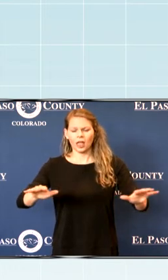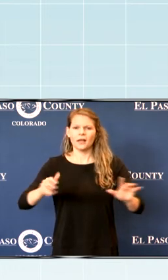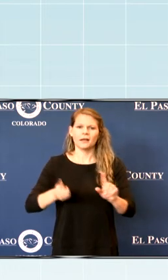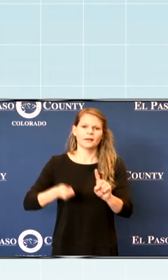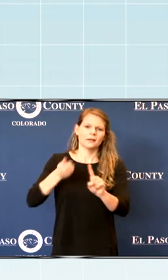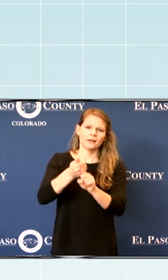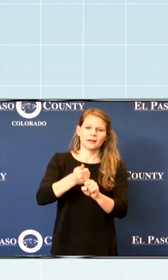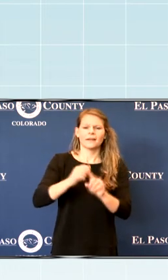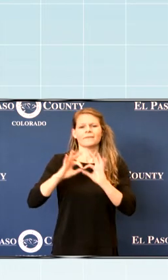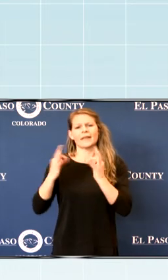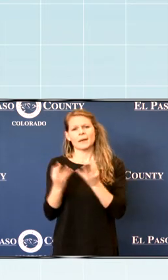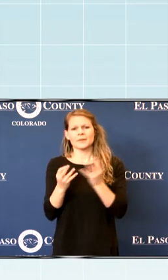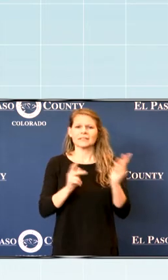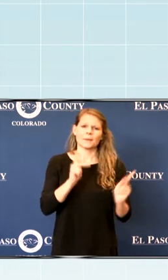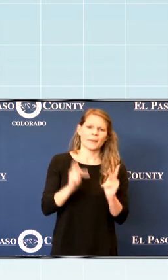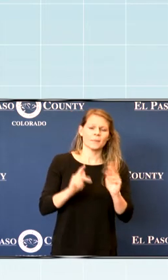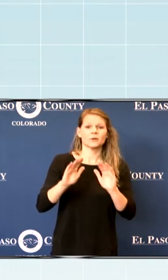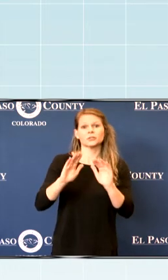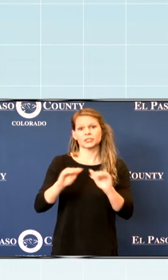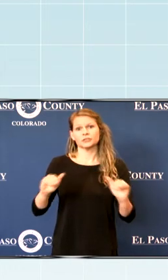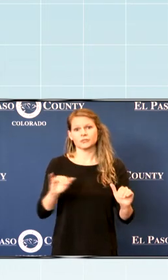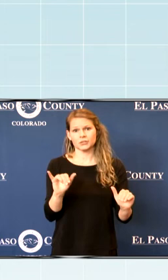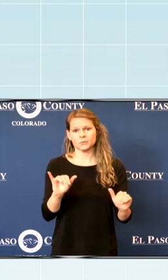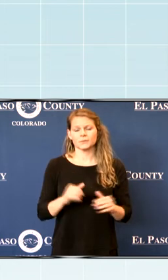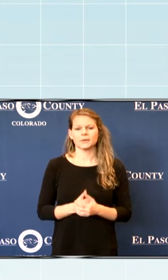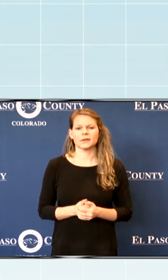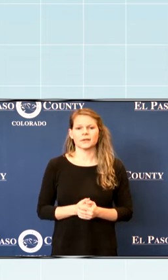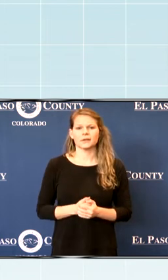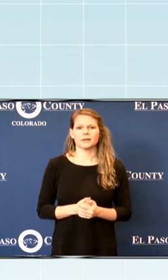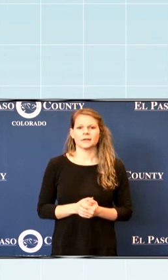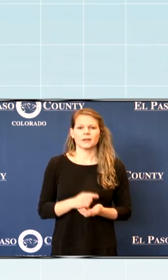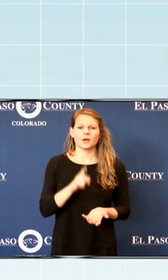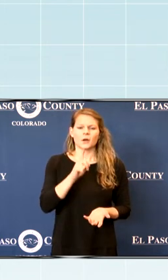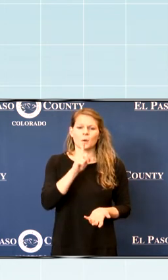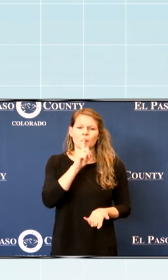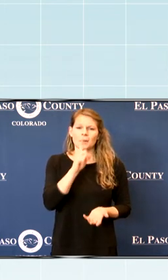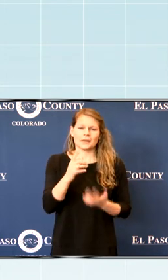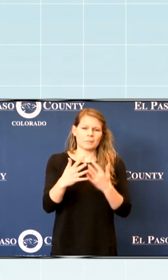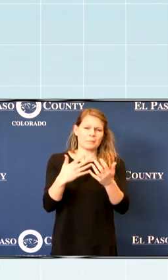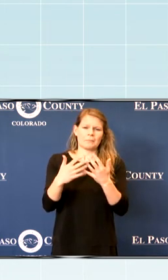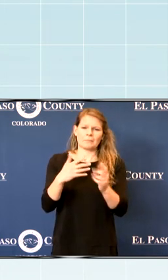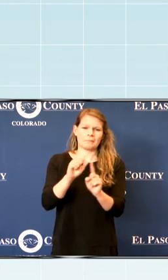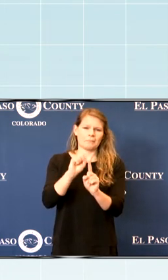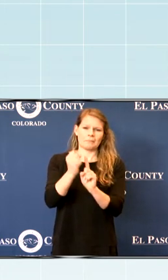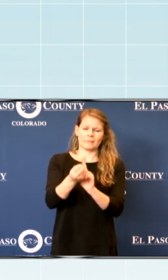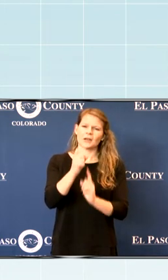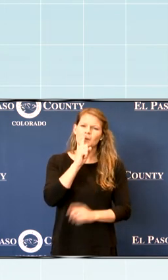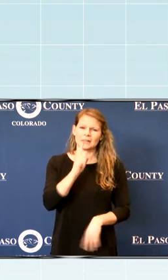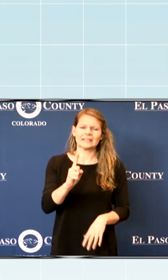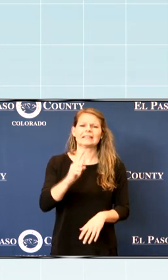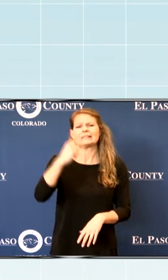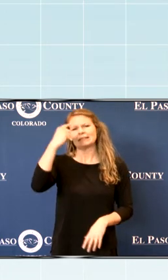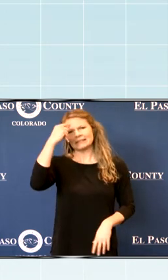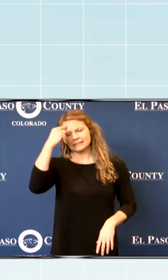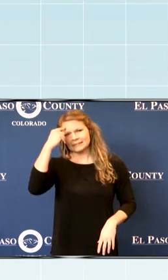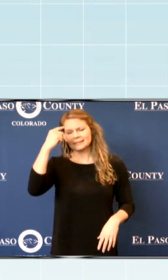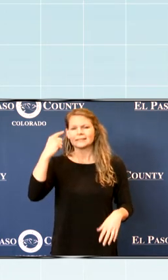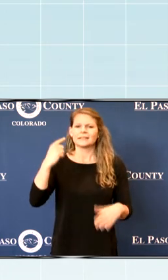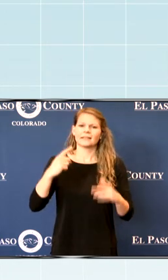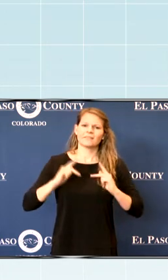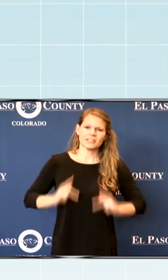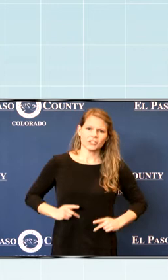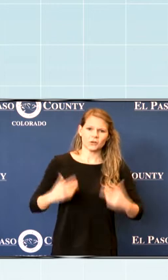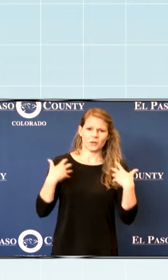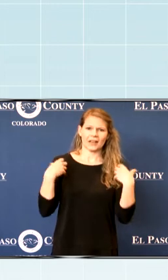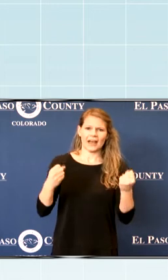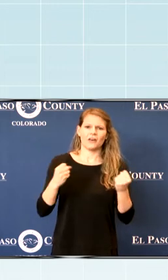and especially our children. Even under the best of circumstances, it's taken a toll on our mental and physical